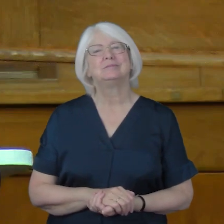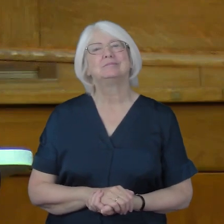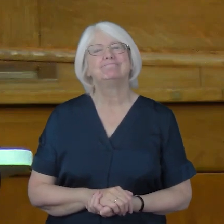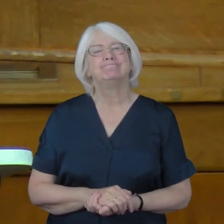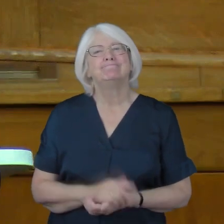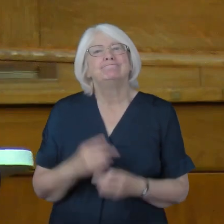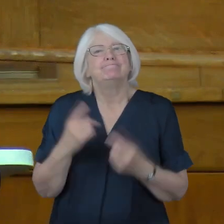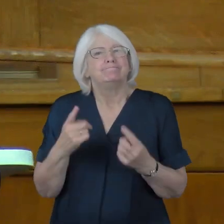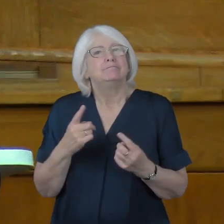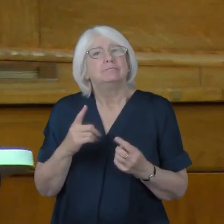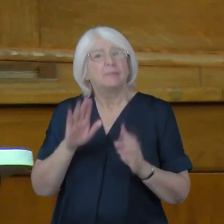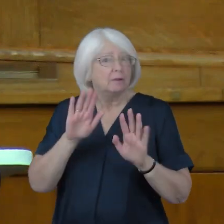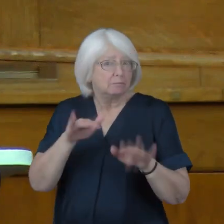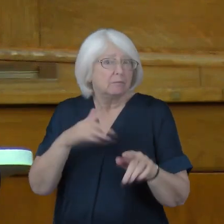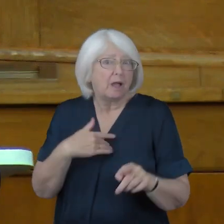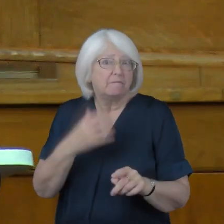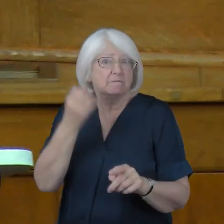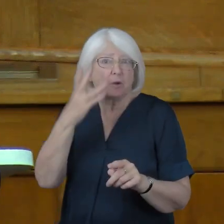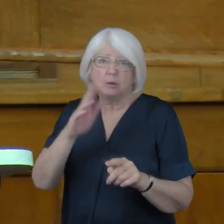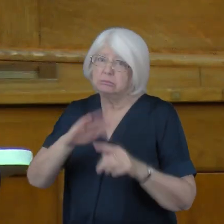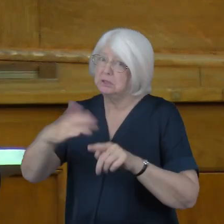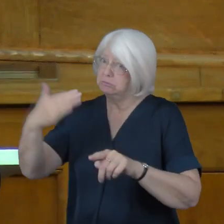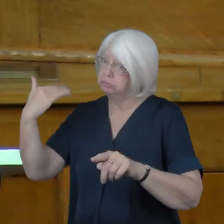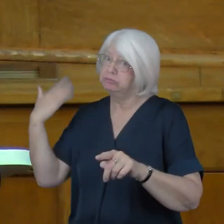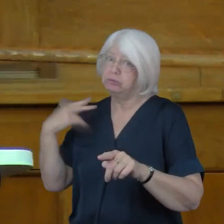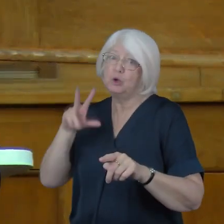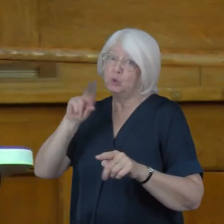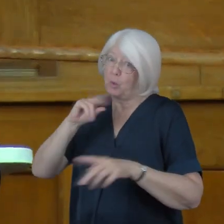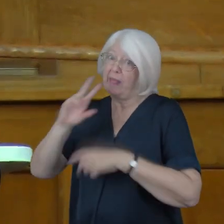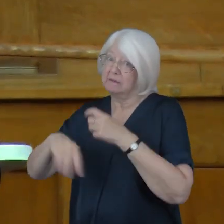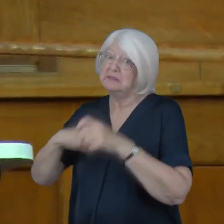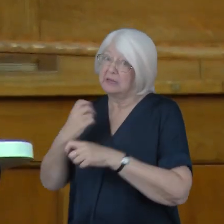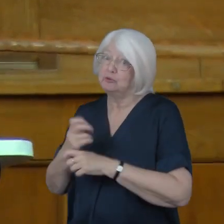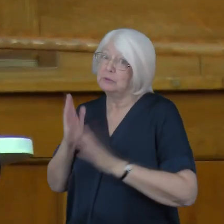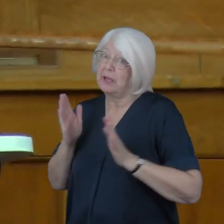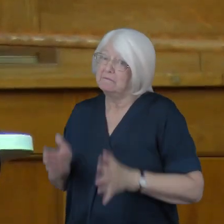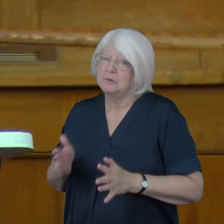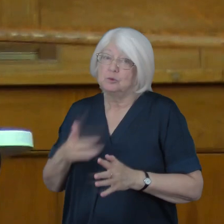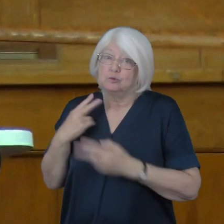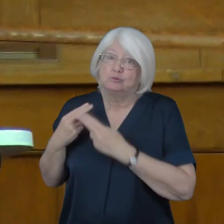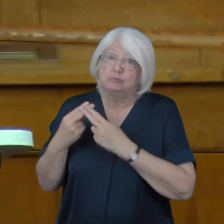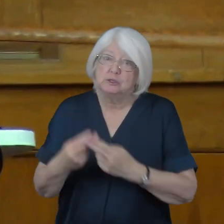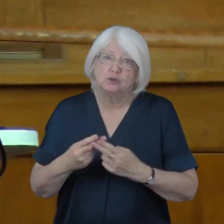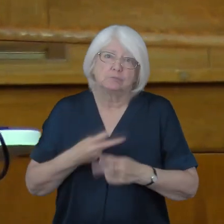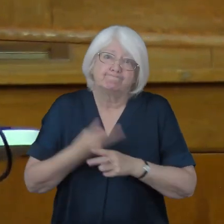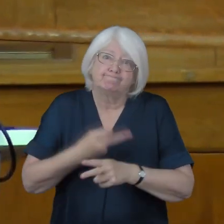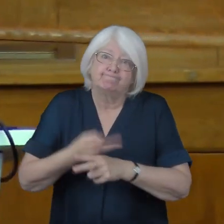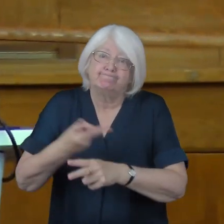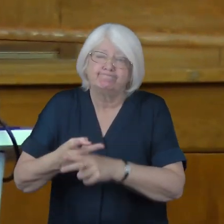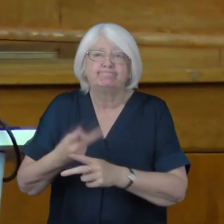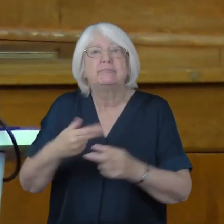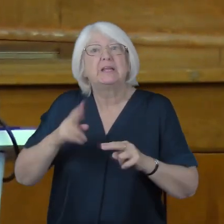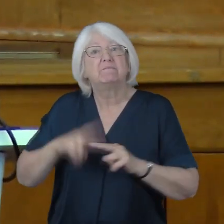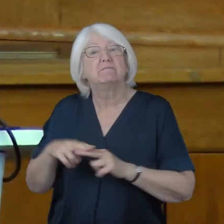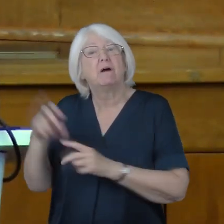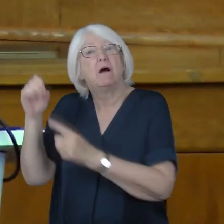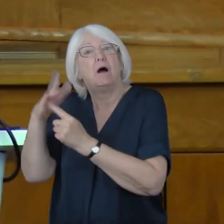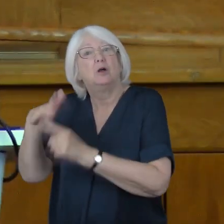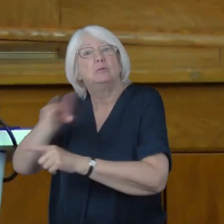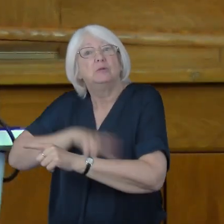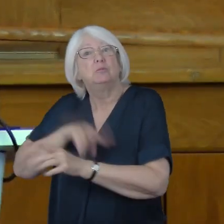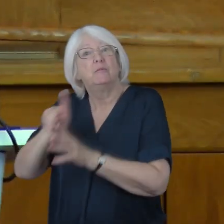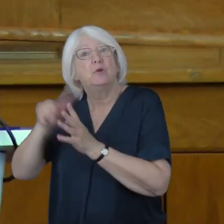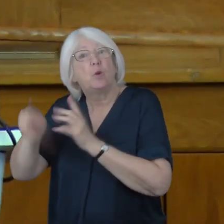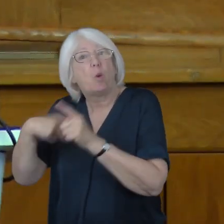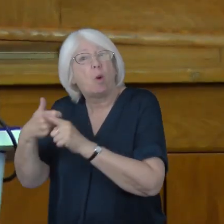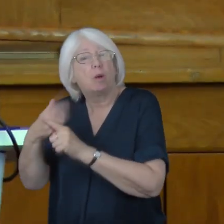I had forgotten that since the 12th century, it has been the tradition in the Church of England that after the Archbishop of